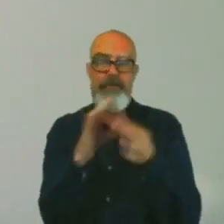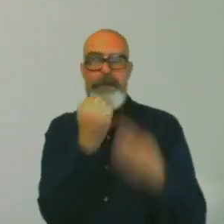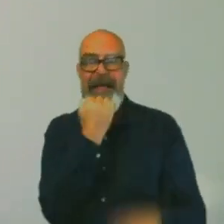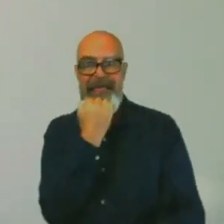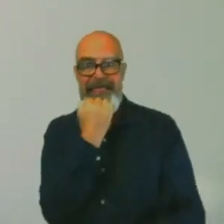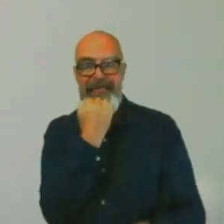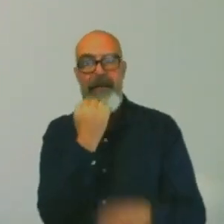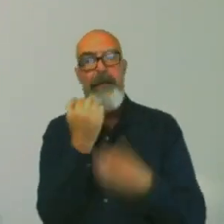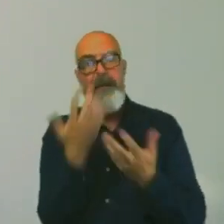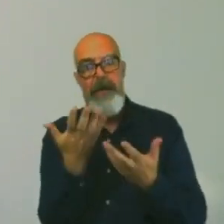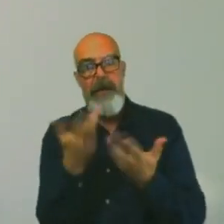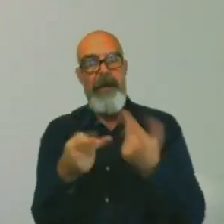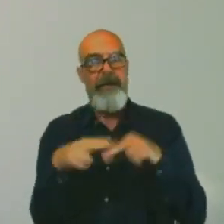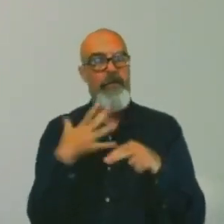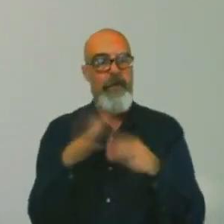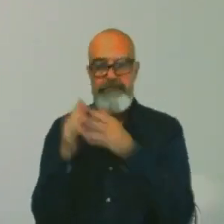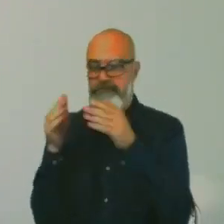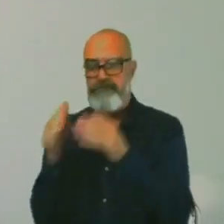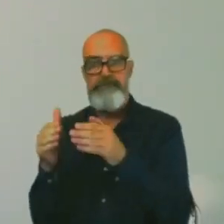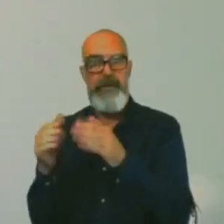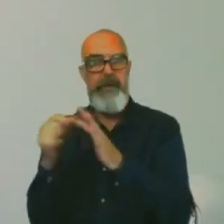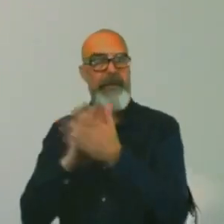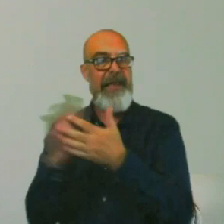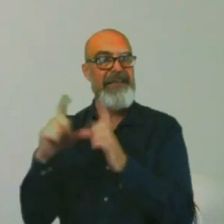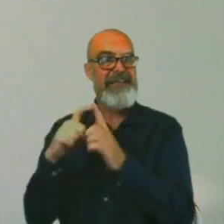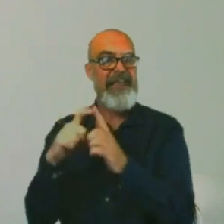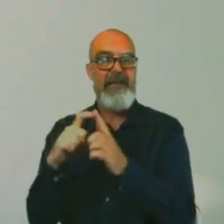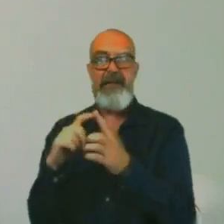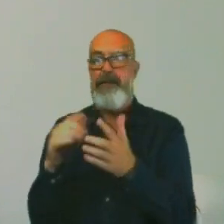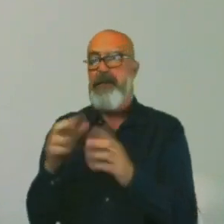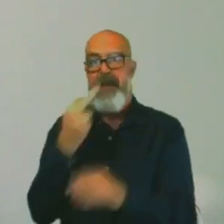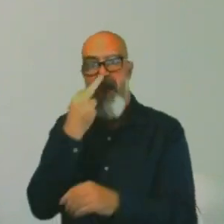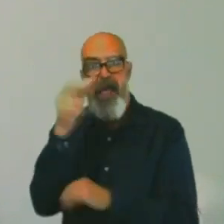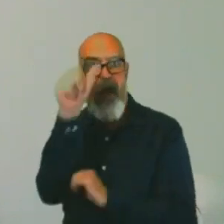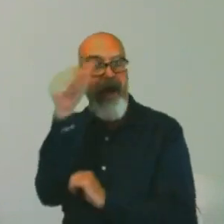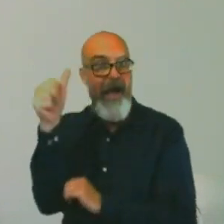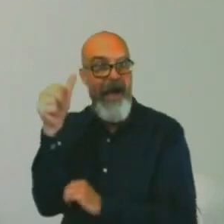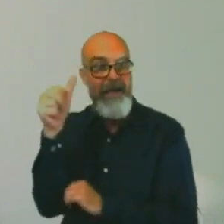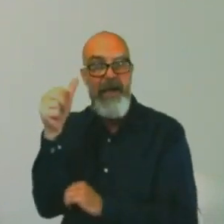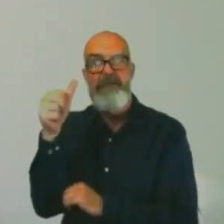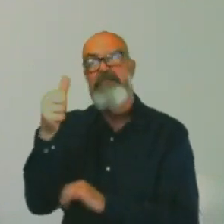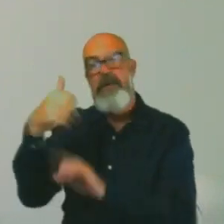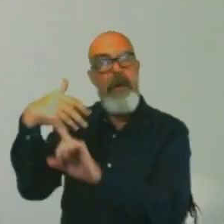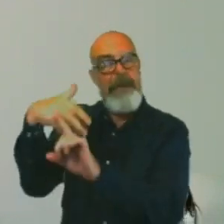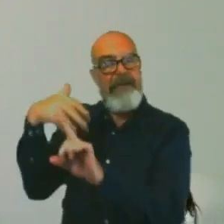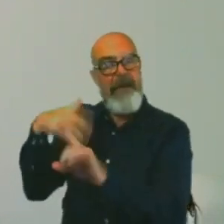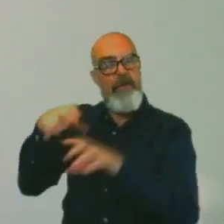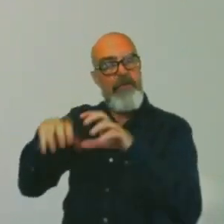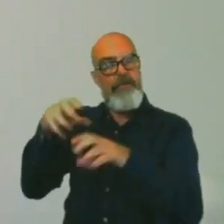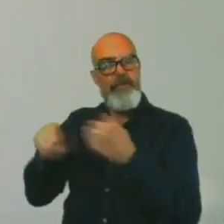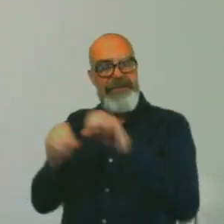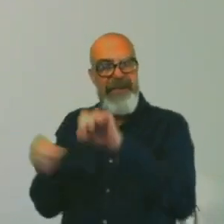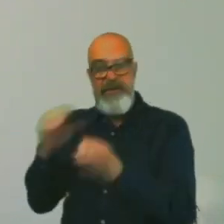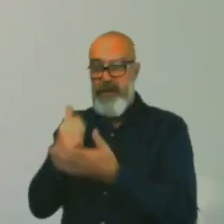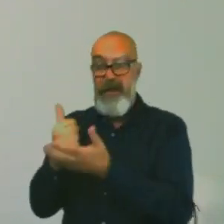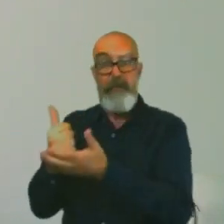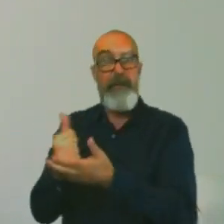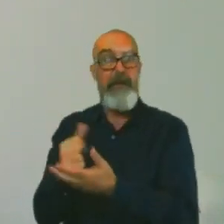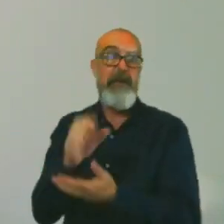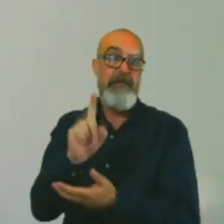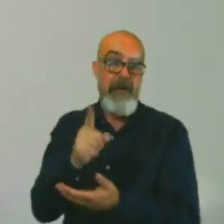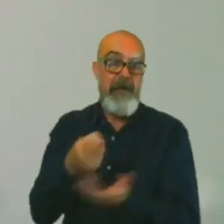want to do a PhD in AI, maybe a background in computer science would be helpful as well. But if you want to do an interdisciplinary